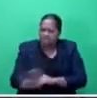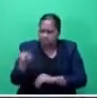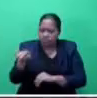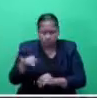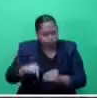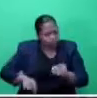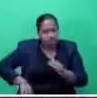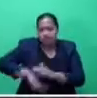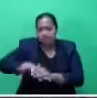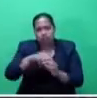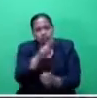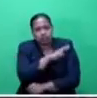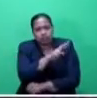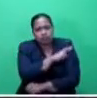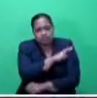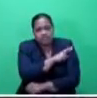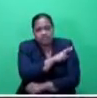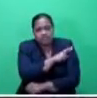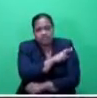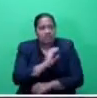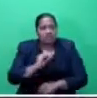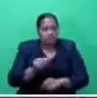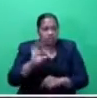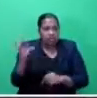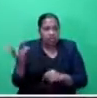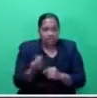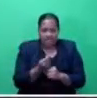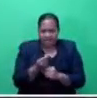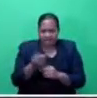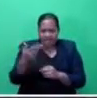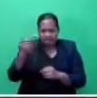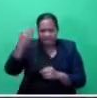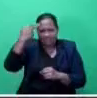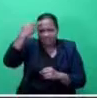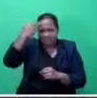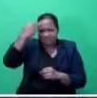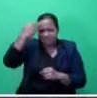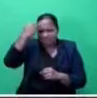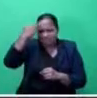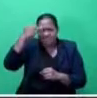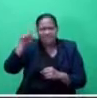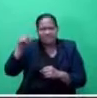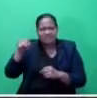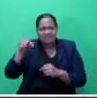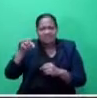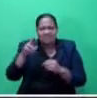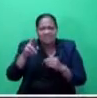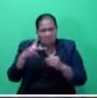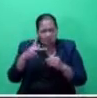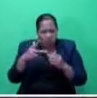responsible for. Screening at the borders, the detection and the testing. Screening, of course, they also have